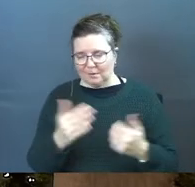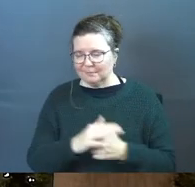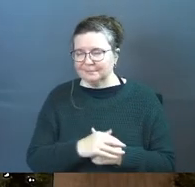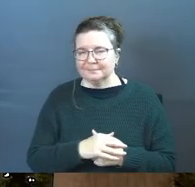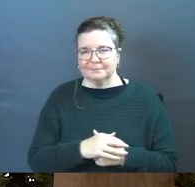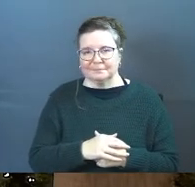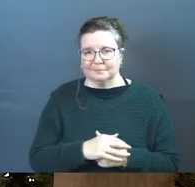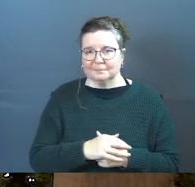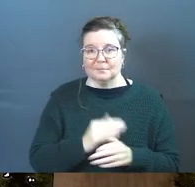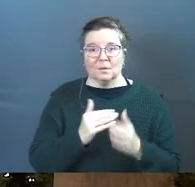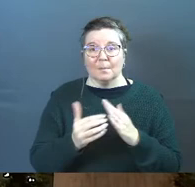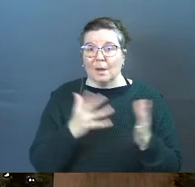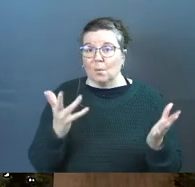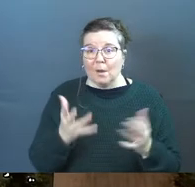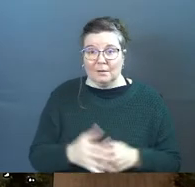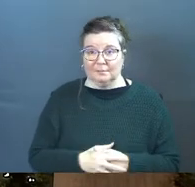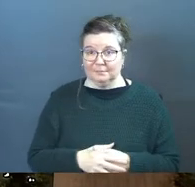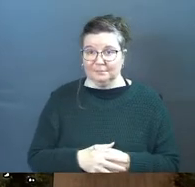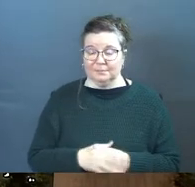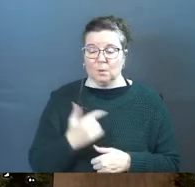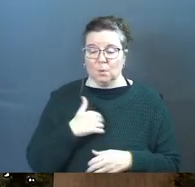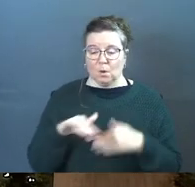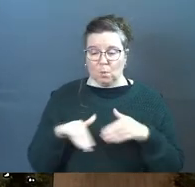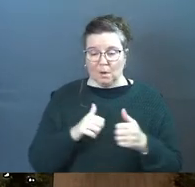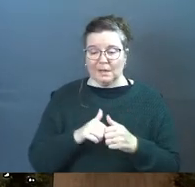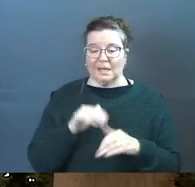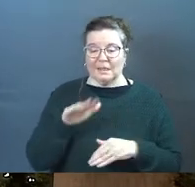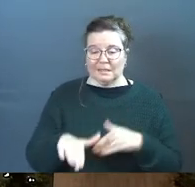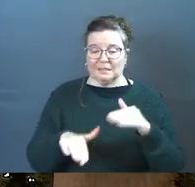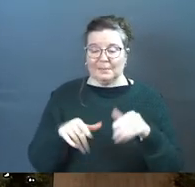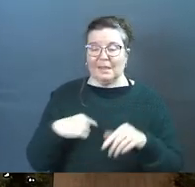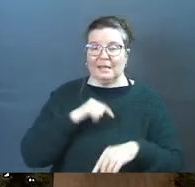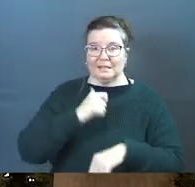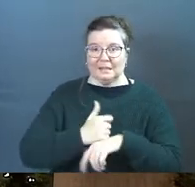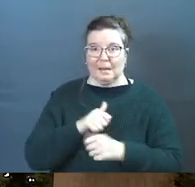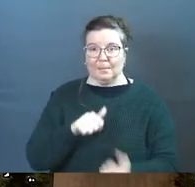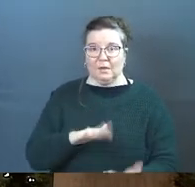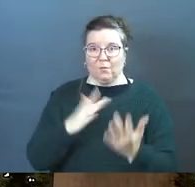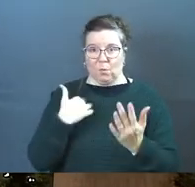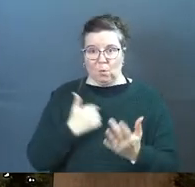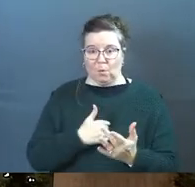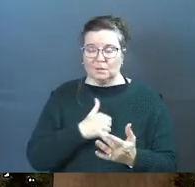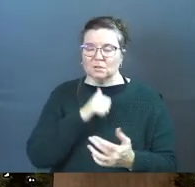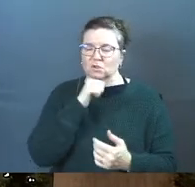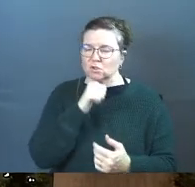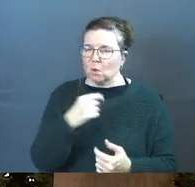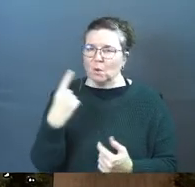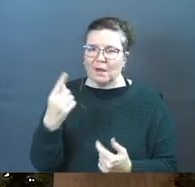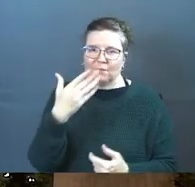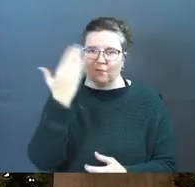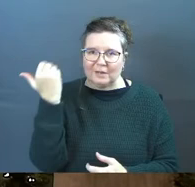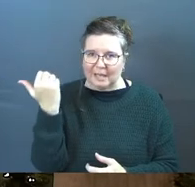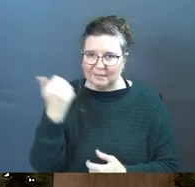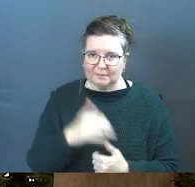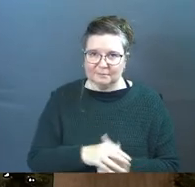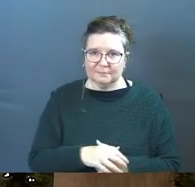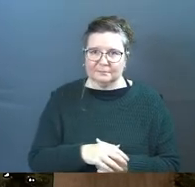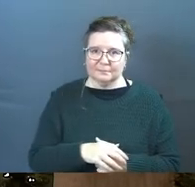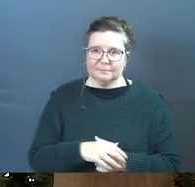no matter what we're walking in the steps that they set before us don't ever forget